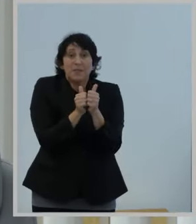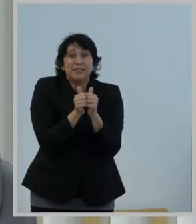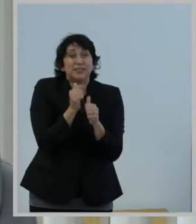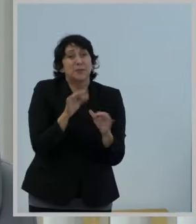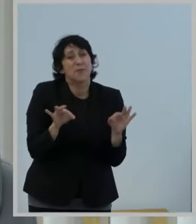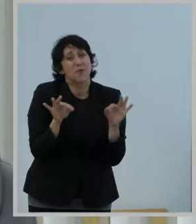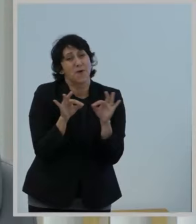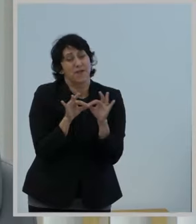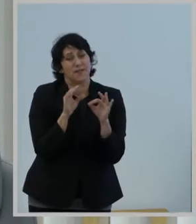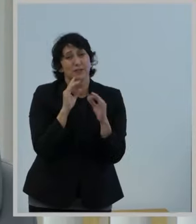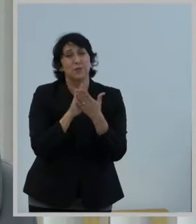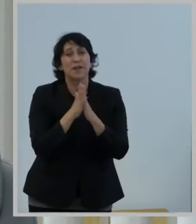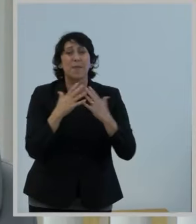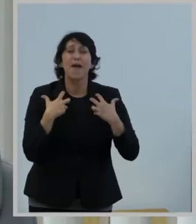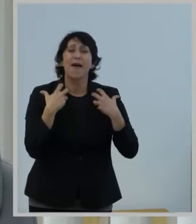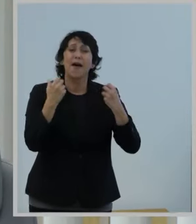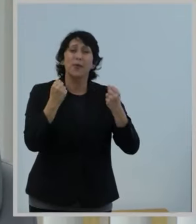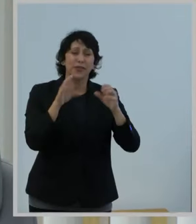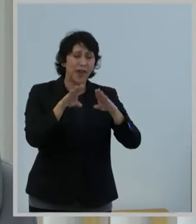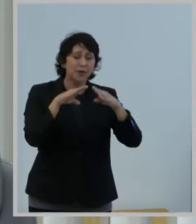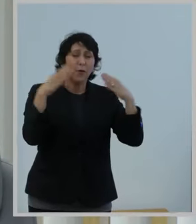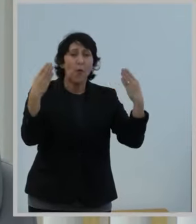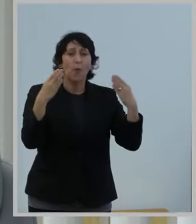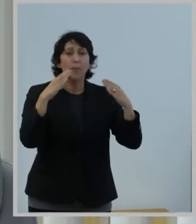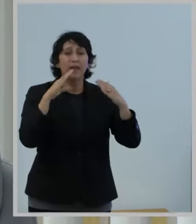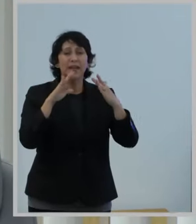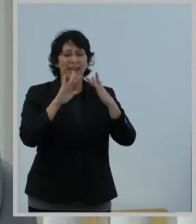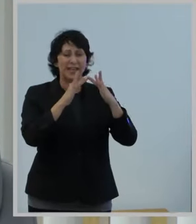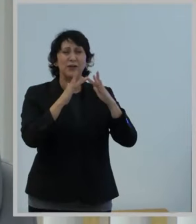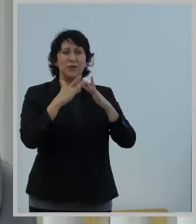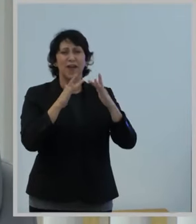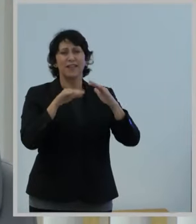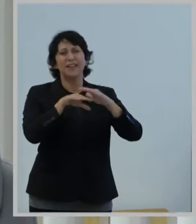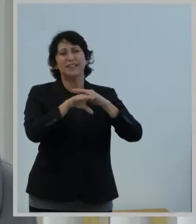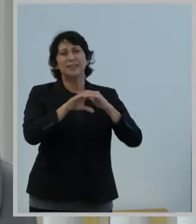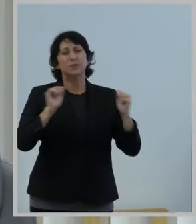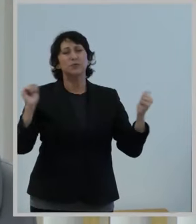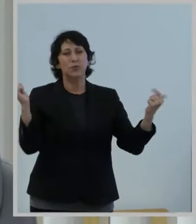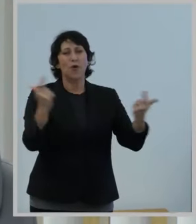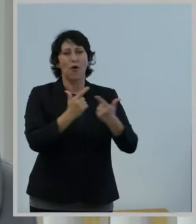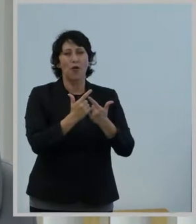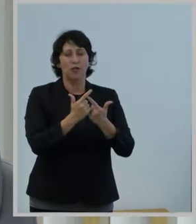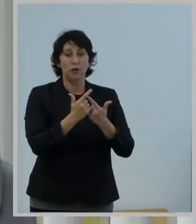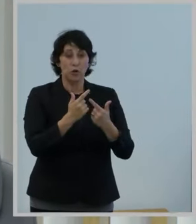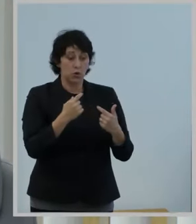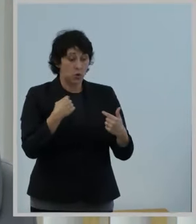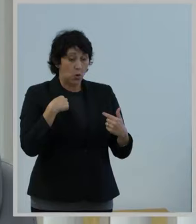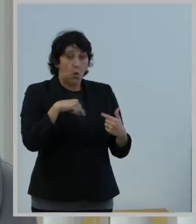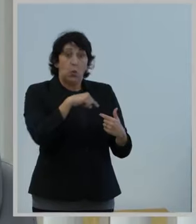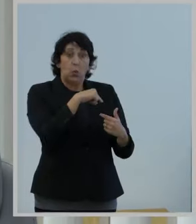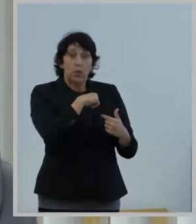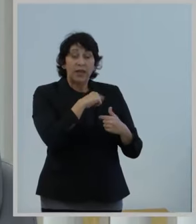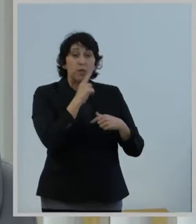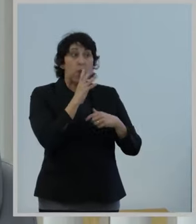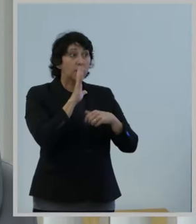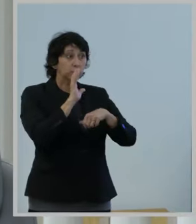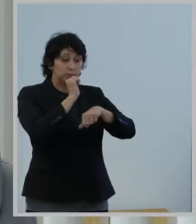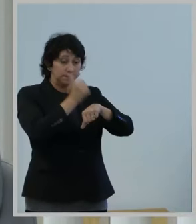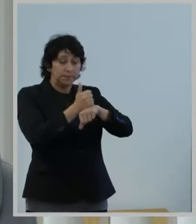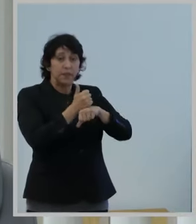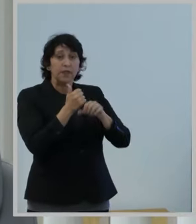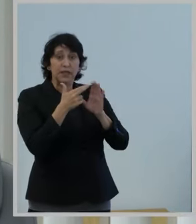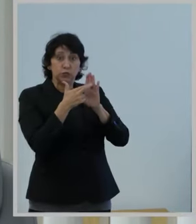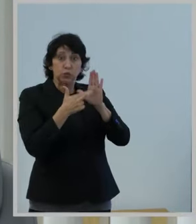access to a healthy, open Internet that is accessible to all. As we are pursuing reestablishing these rules,